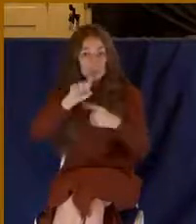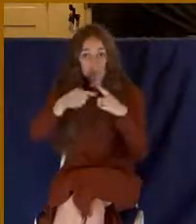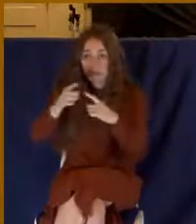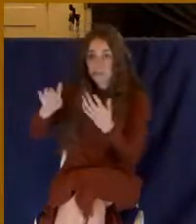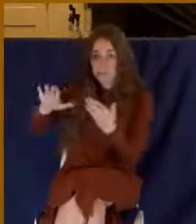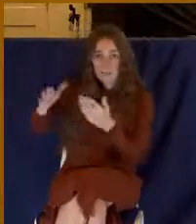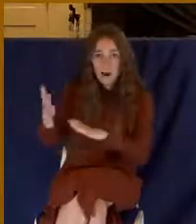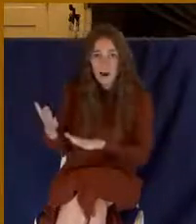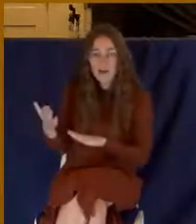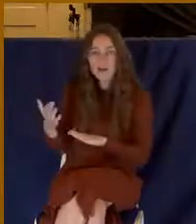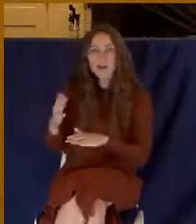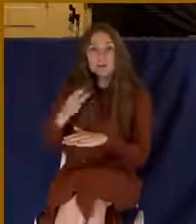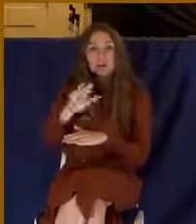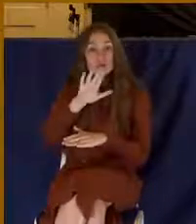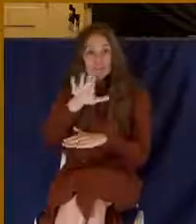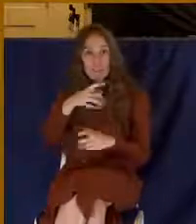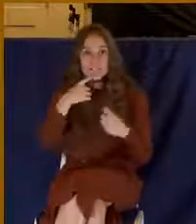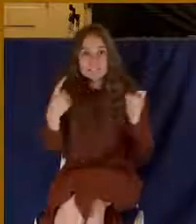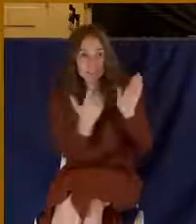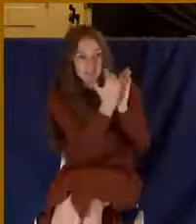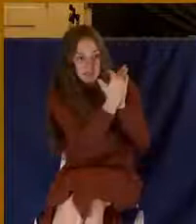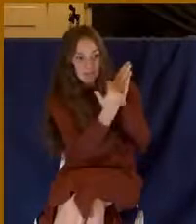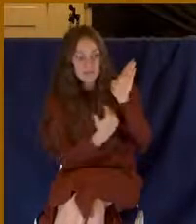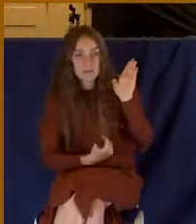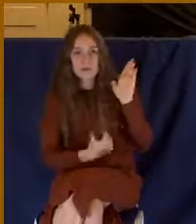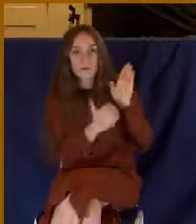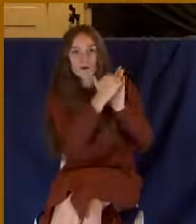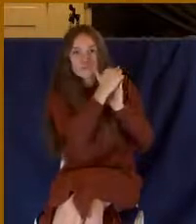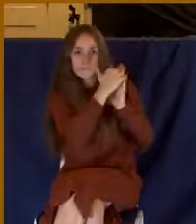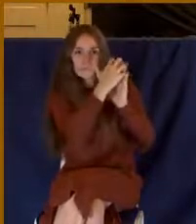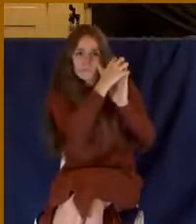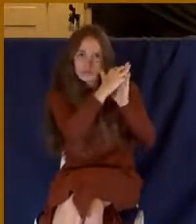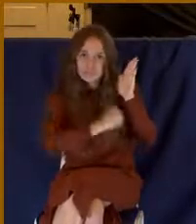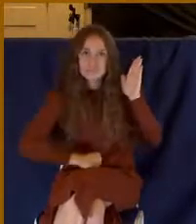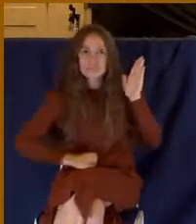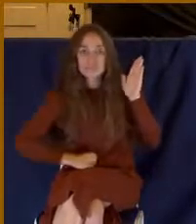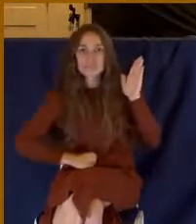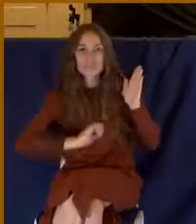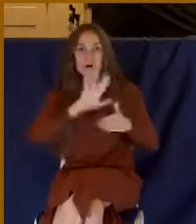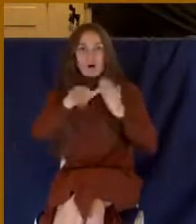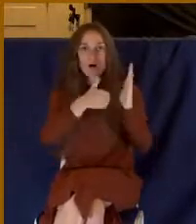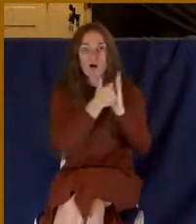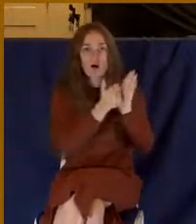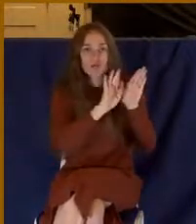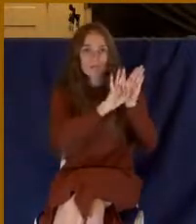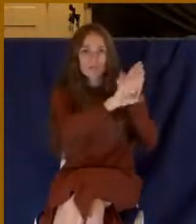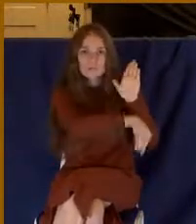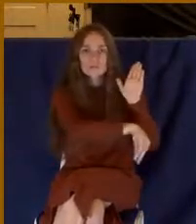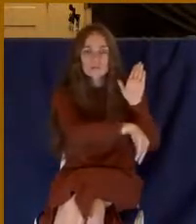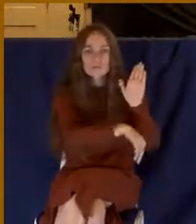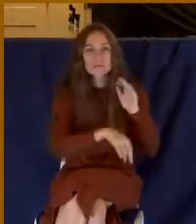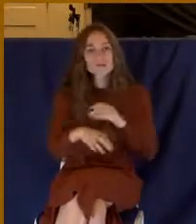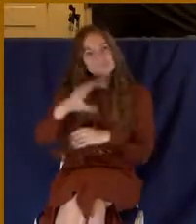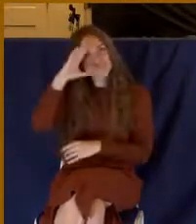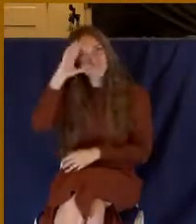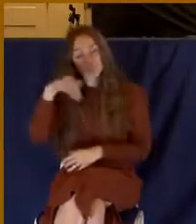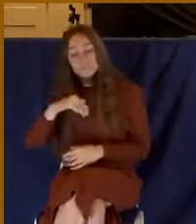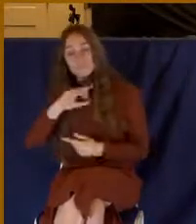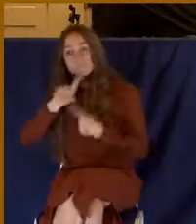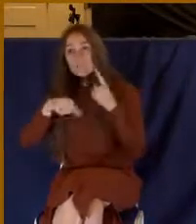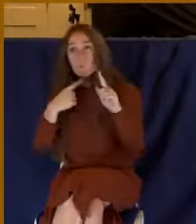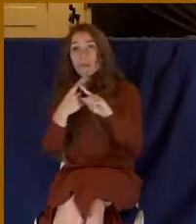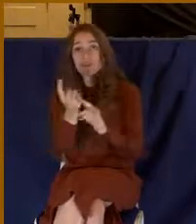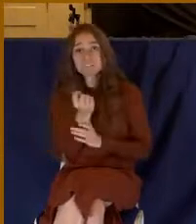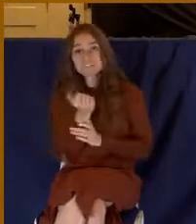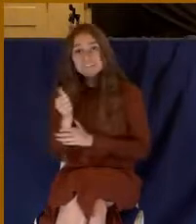They're gone. They weren't, you know, like computers today, when you delete a file, it's not really deleted. It's probably put in a trash bin somewhere, you know.